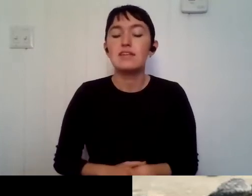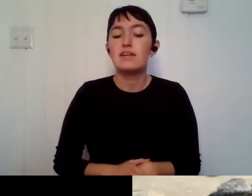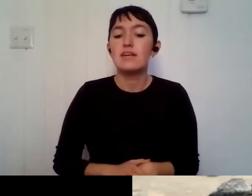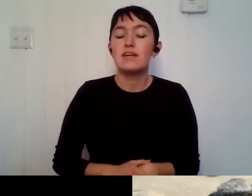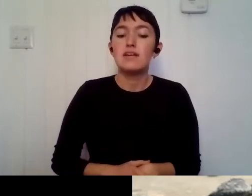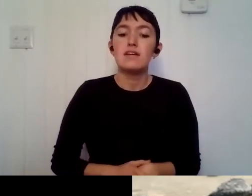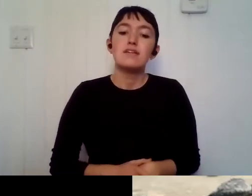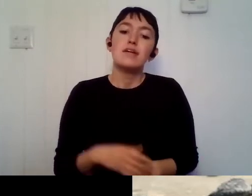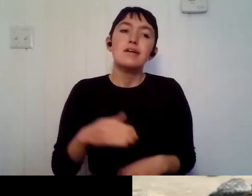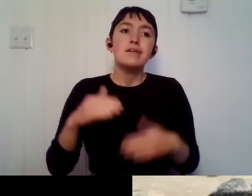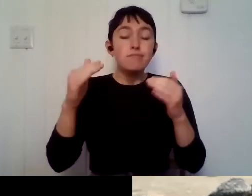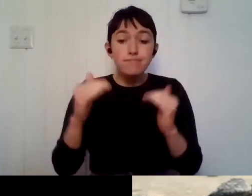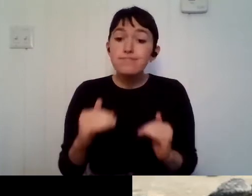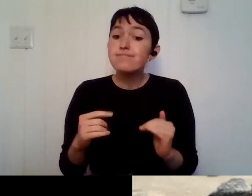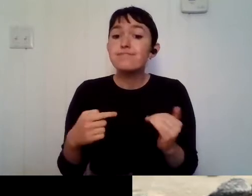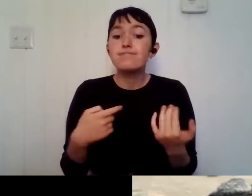become a wildlife biologist.